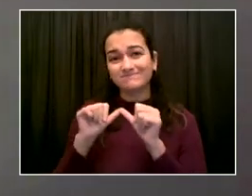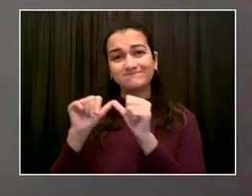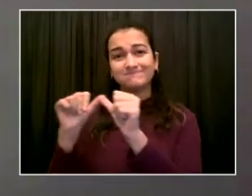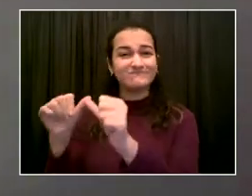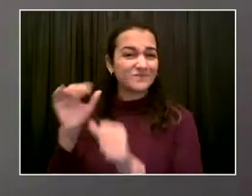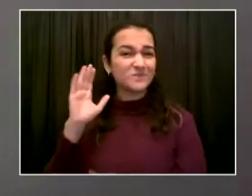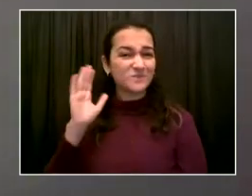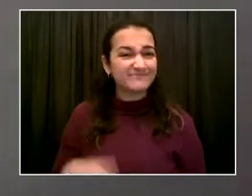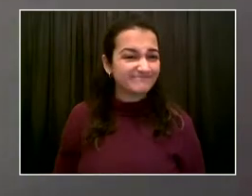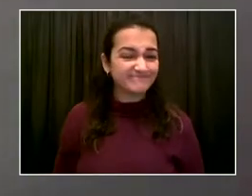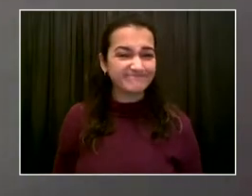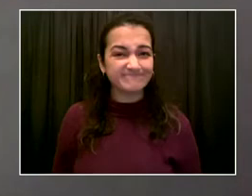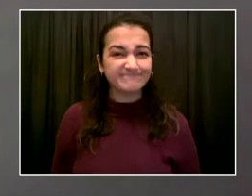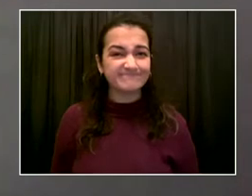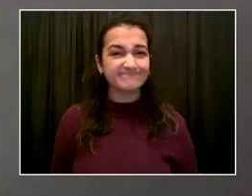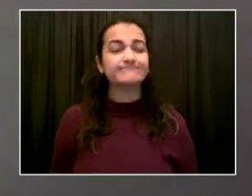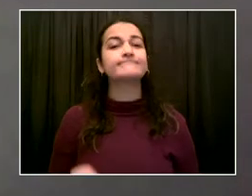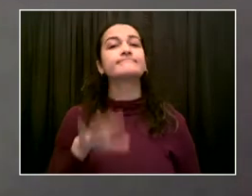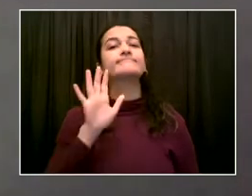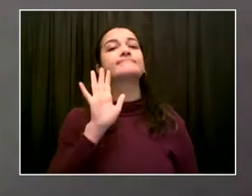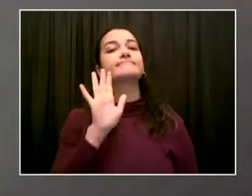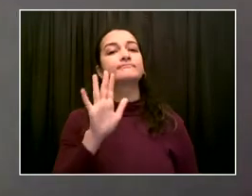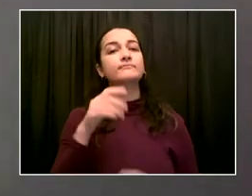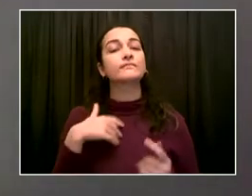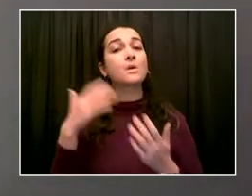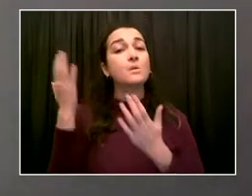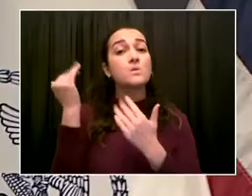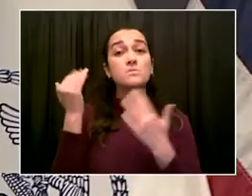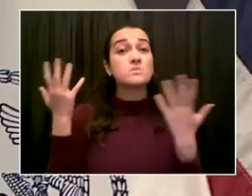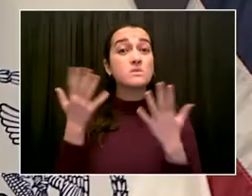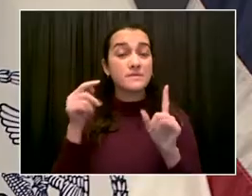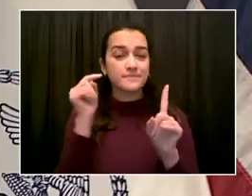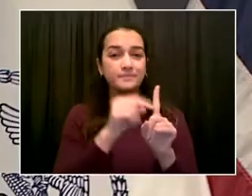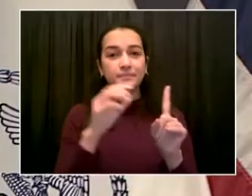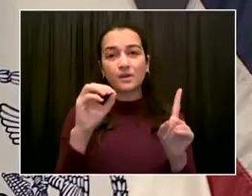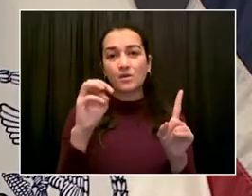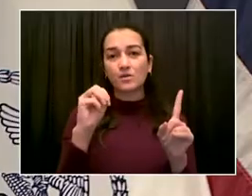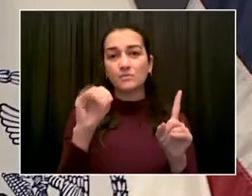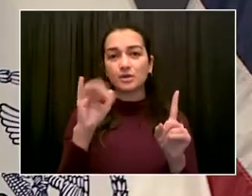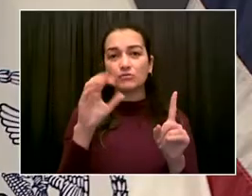that's certainly what I'm going to be focusing on. Thank you, sir. Thank you. Go ahead, Dave.